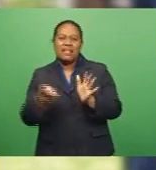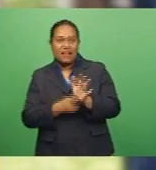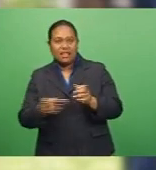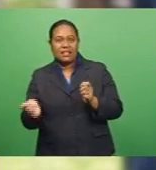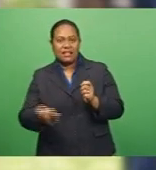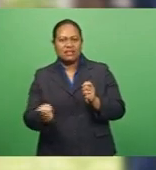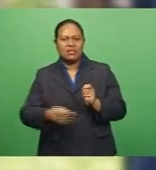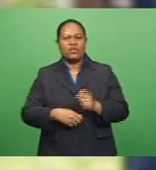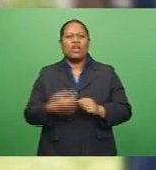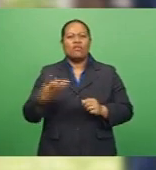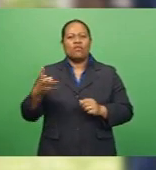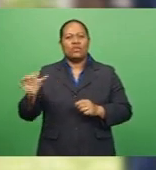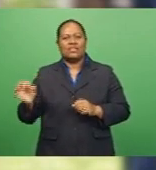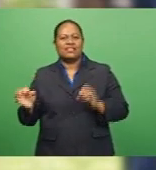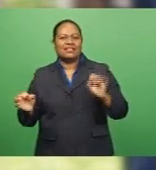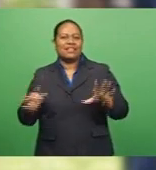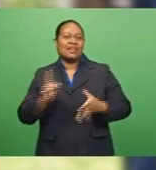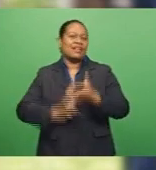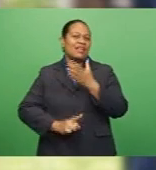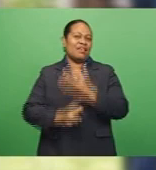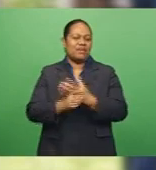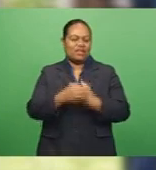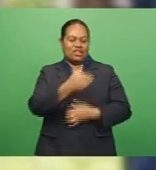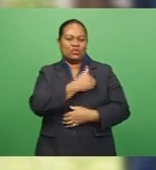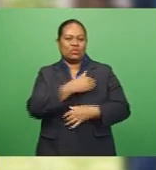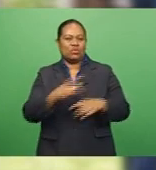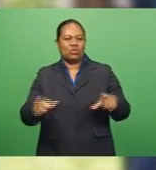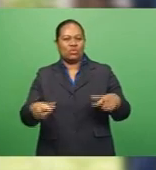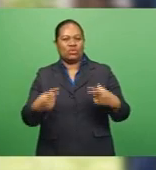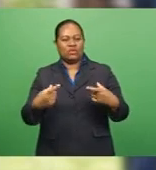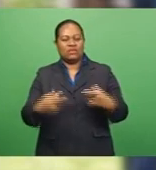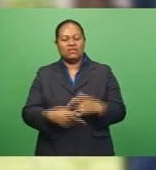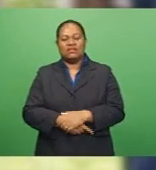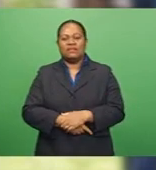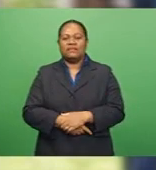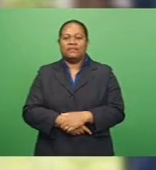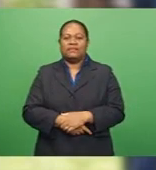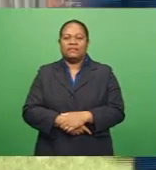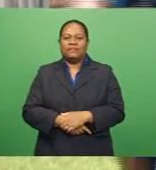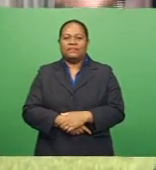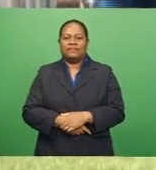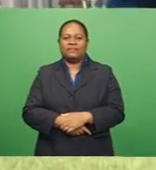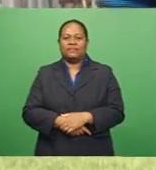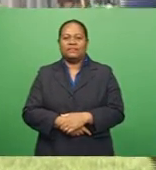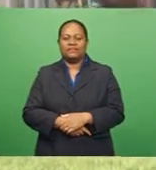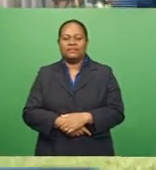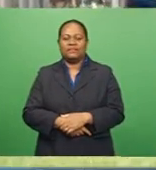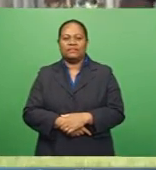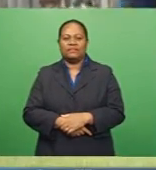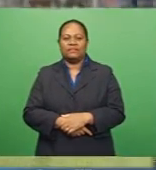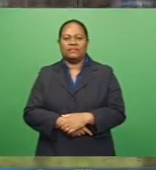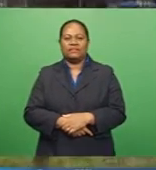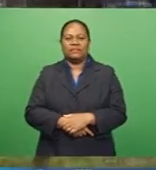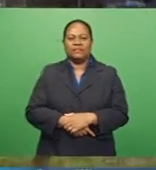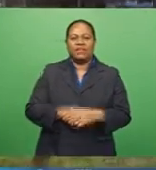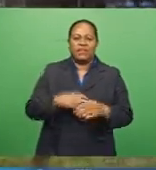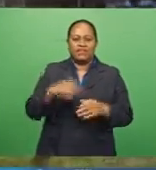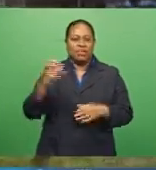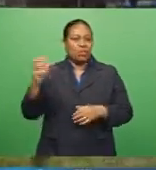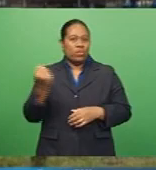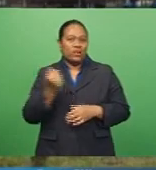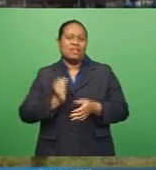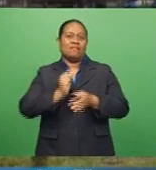points to 10 in the first round of its zone competition. Caroline Itabi with the details. Despite a win against